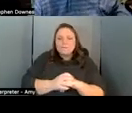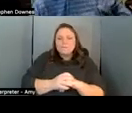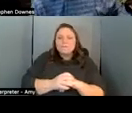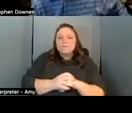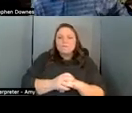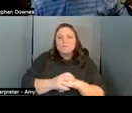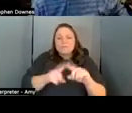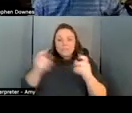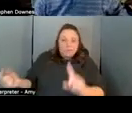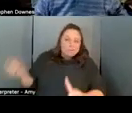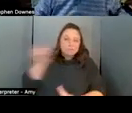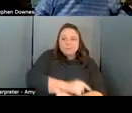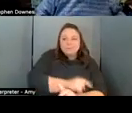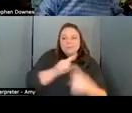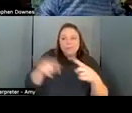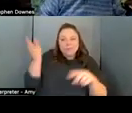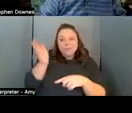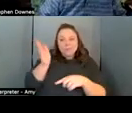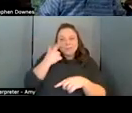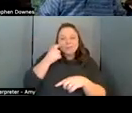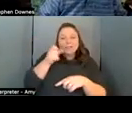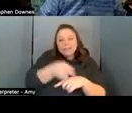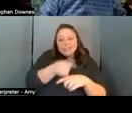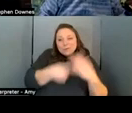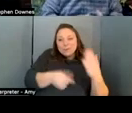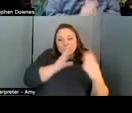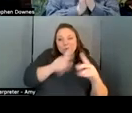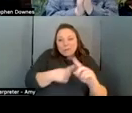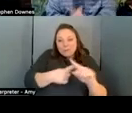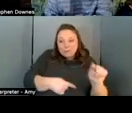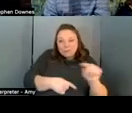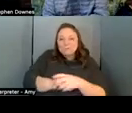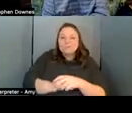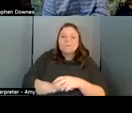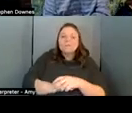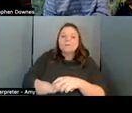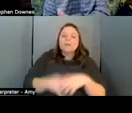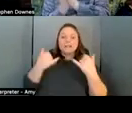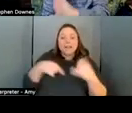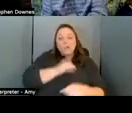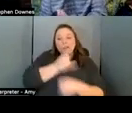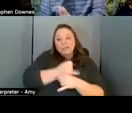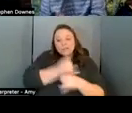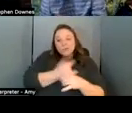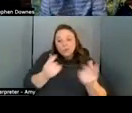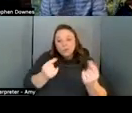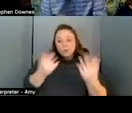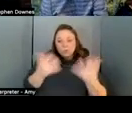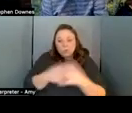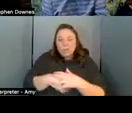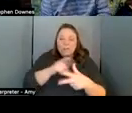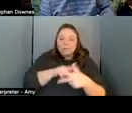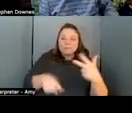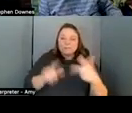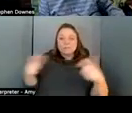back to our institutions because that's where we started right so what do our institutions do well there's probably three major tasks